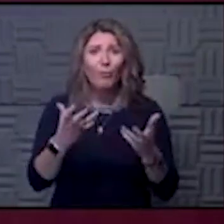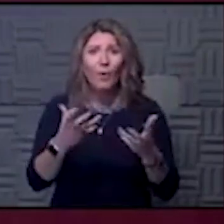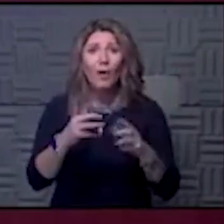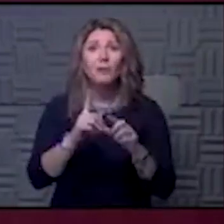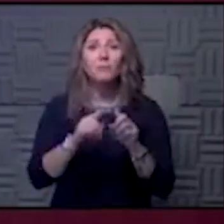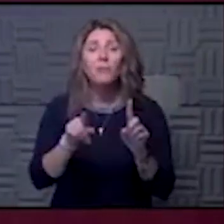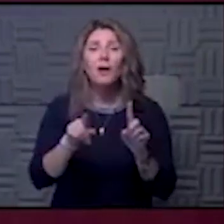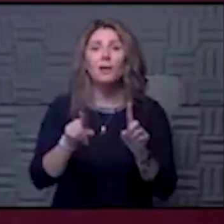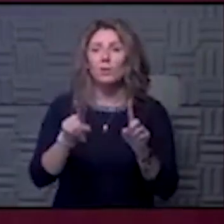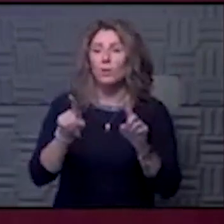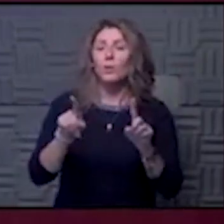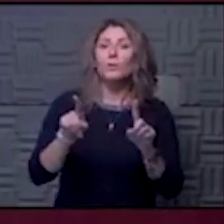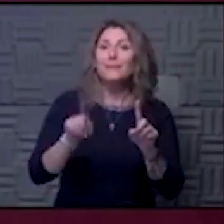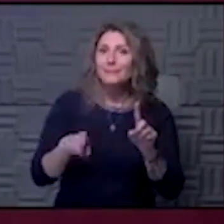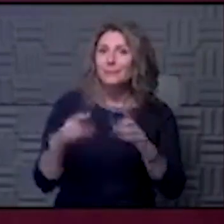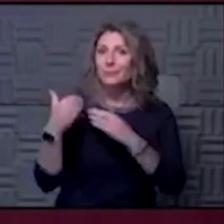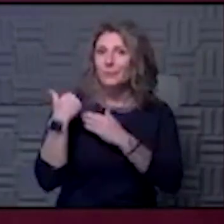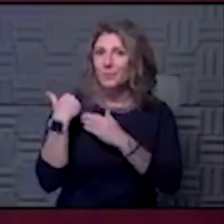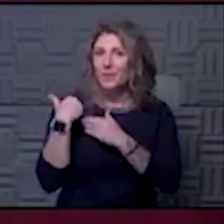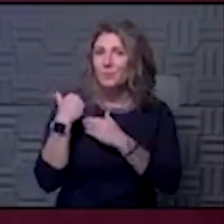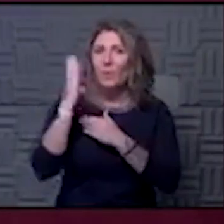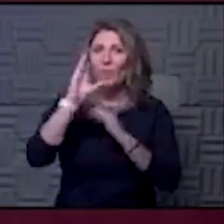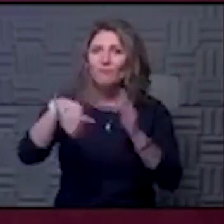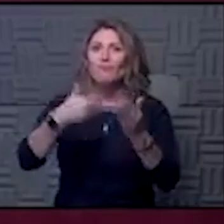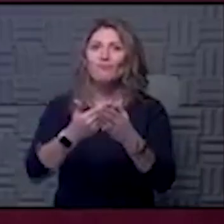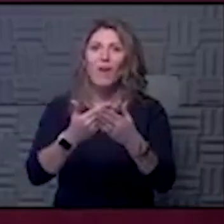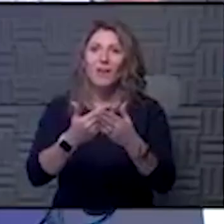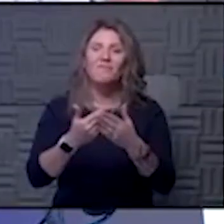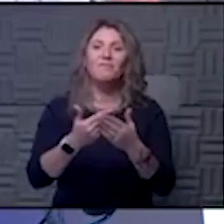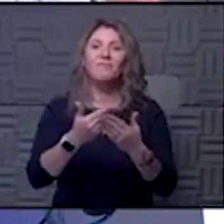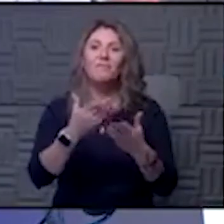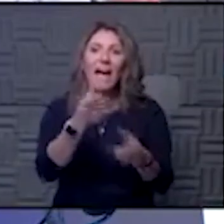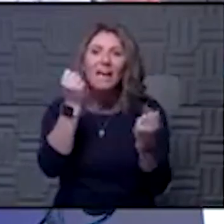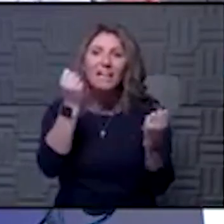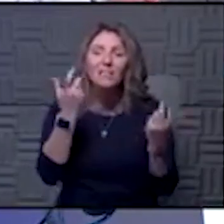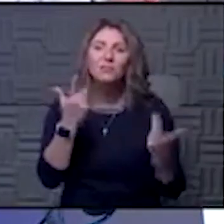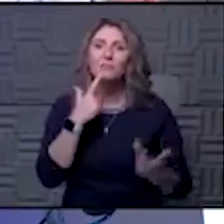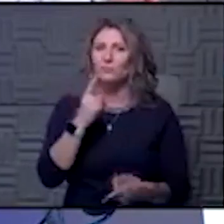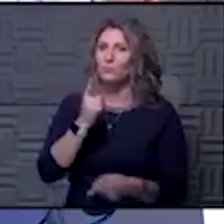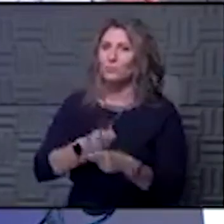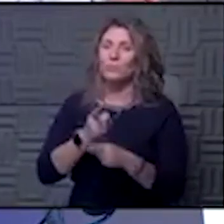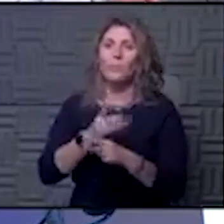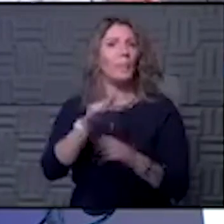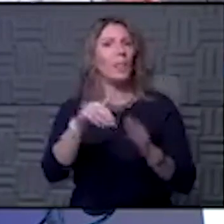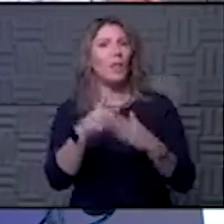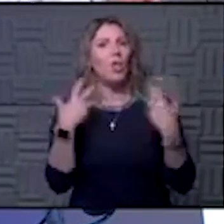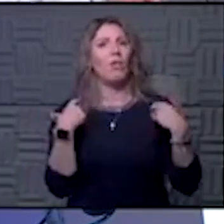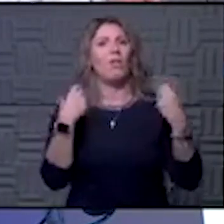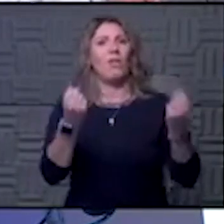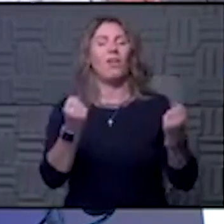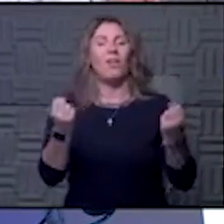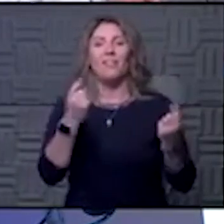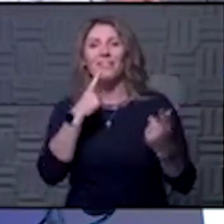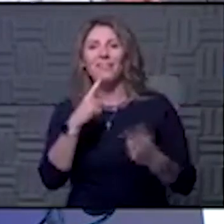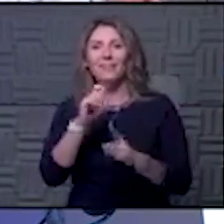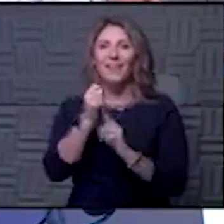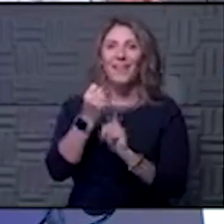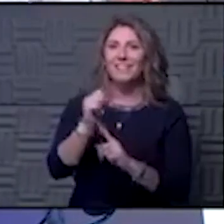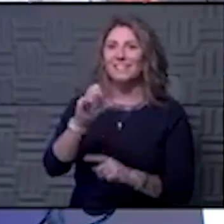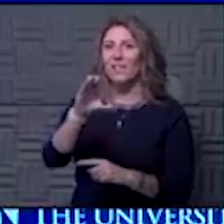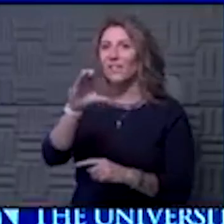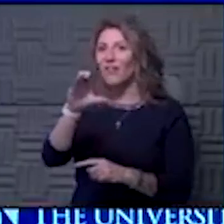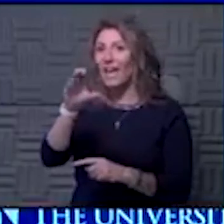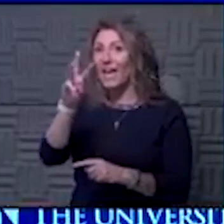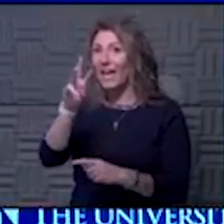responsibly, we'll actually be there much faster. Yeah, think that is right. We all have a good, healthy case of the cows, COVID weariness syndrome.